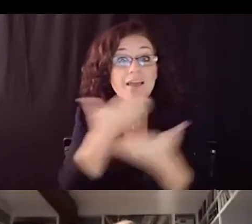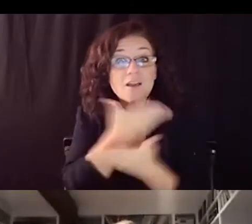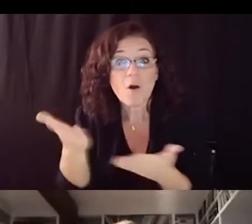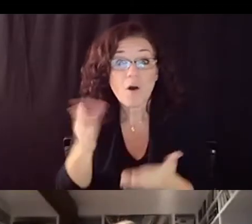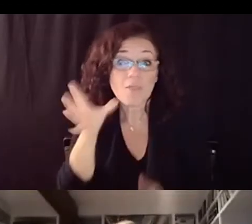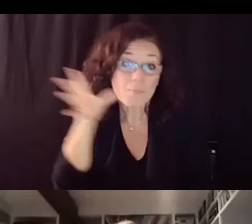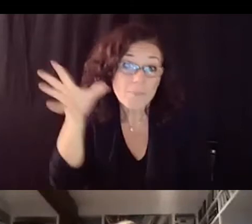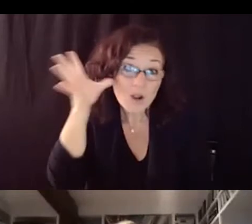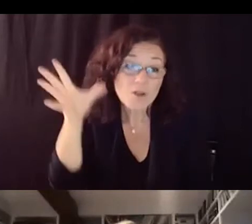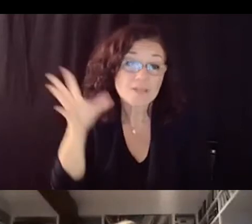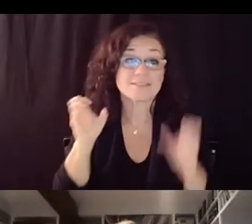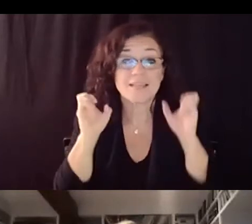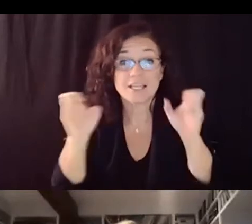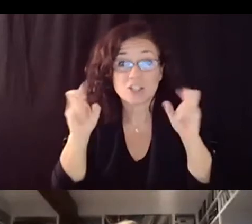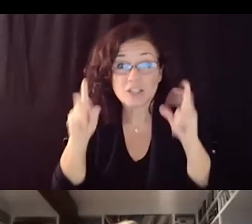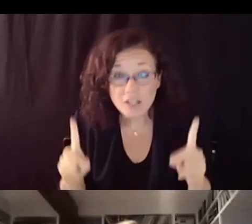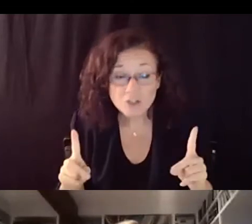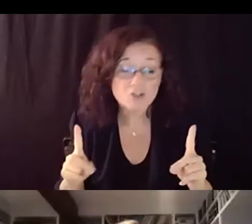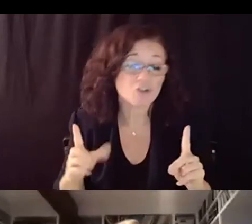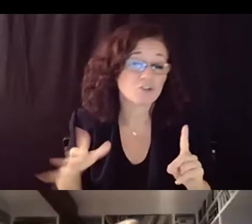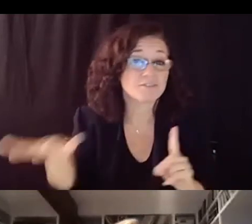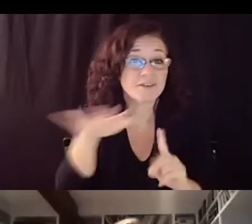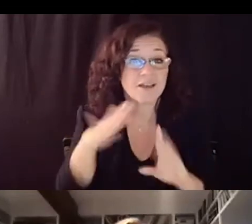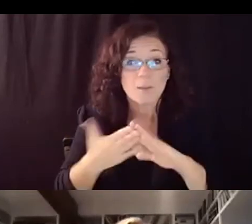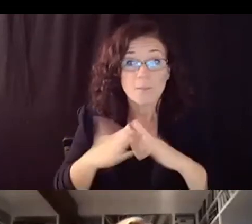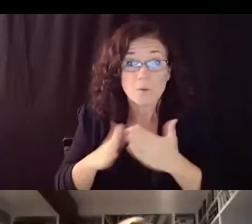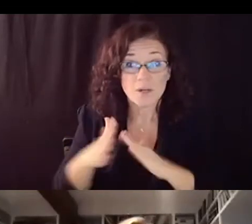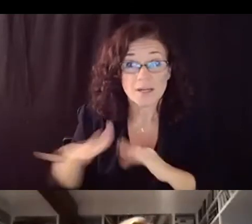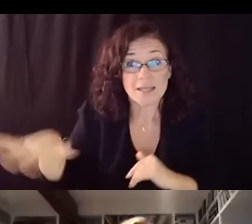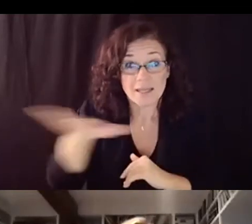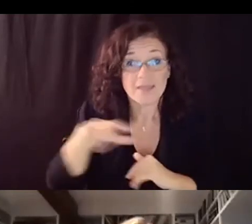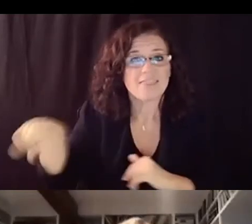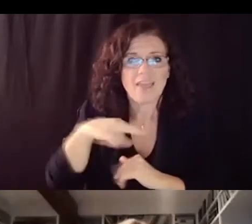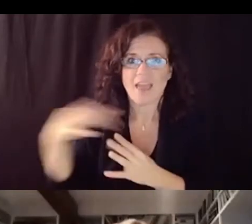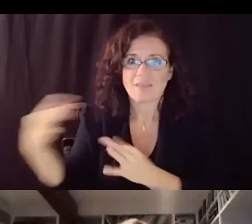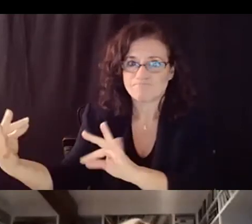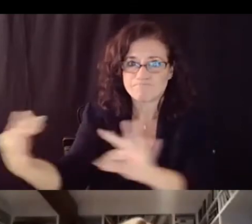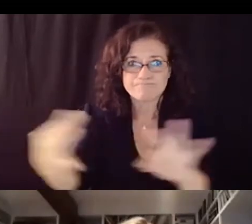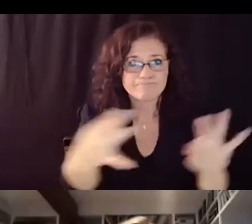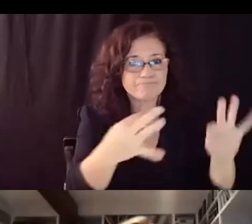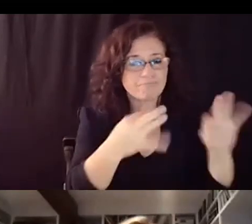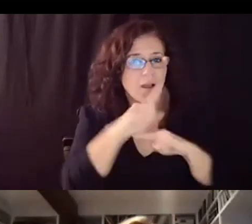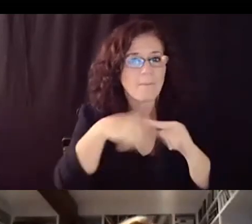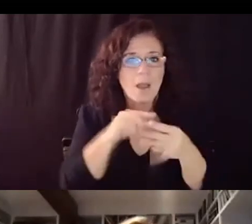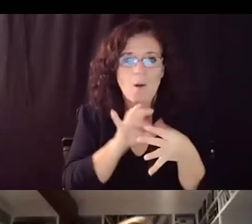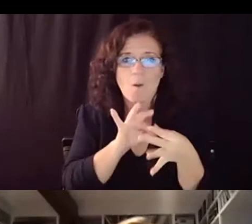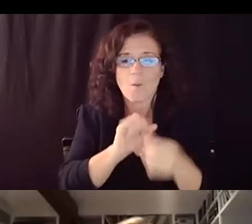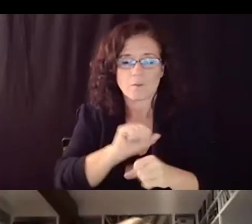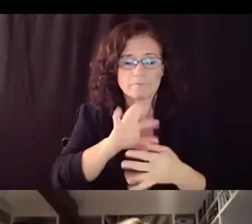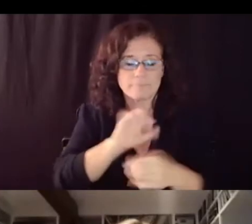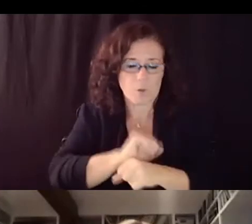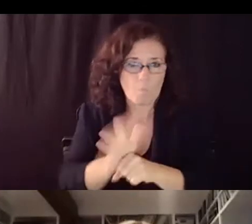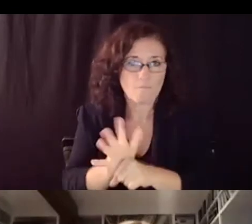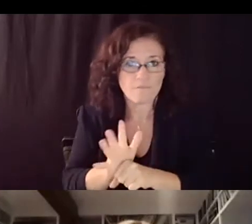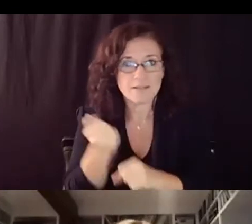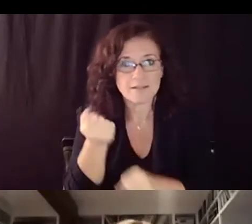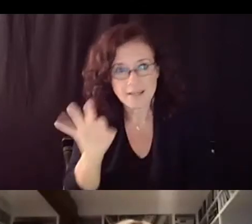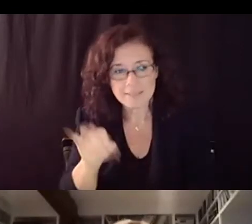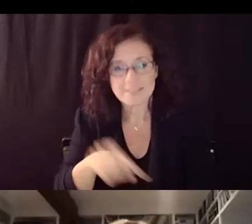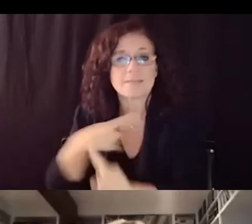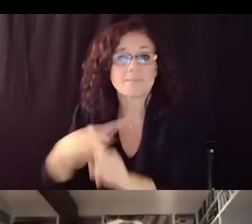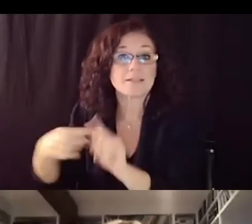concerned citizens about everything related to covid 19 and especially the proposed grading